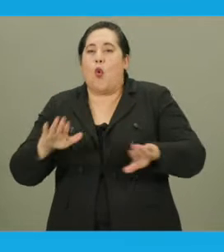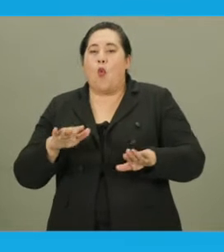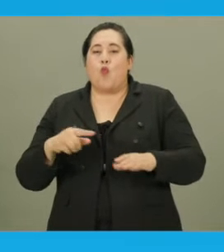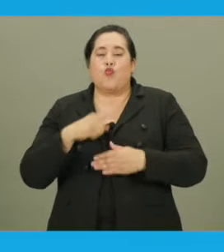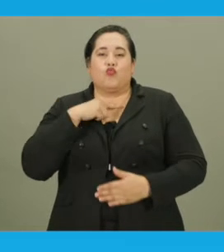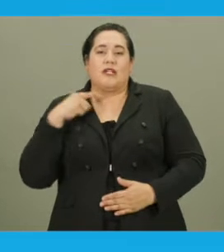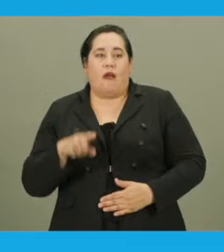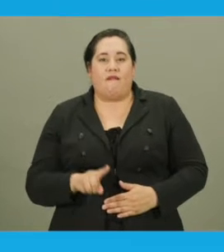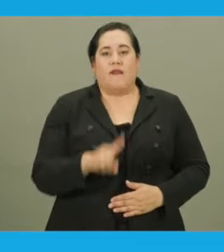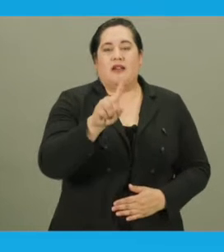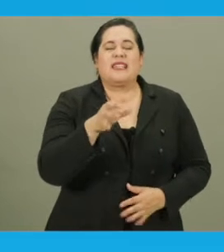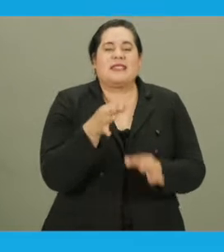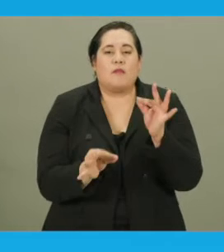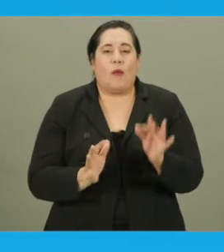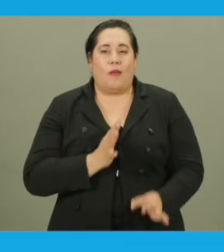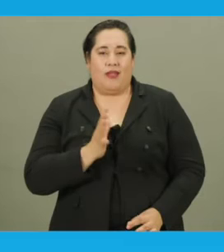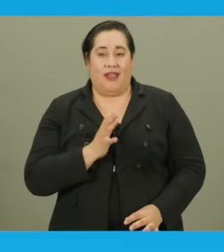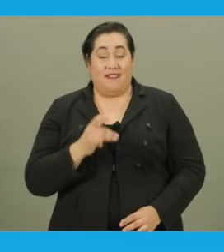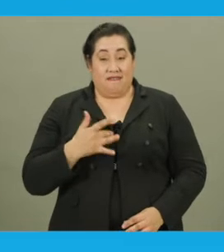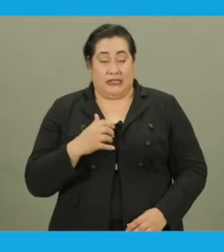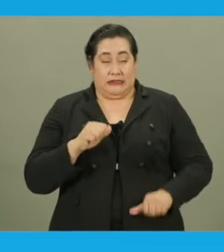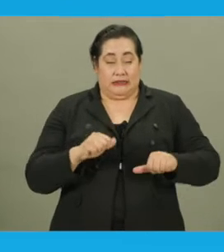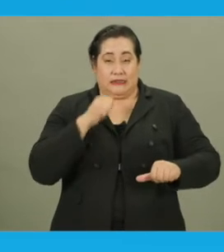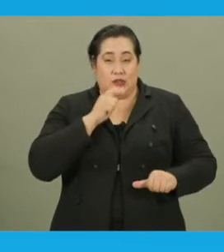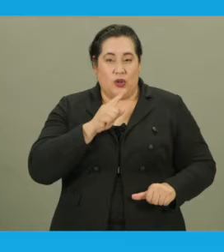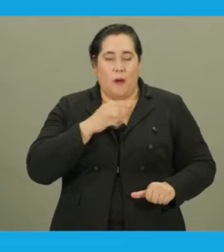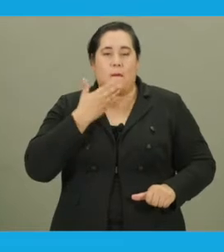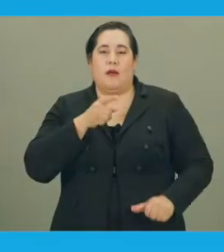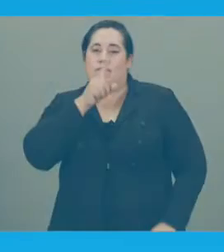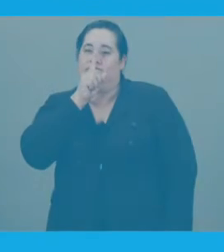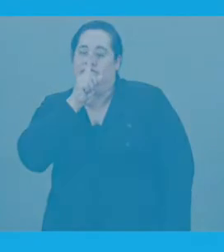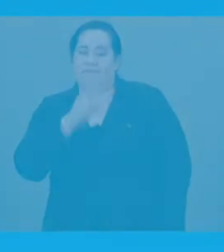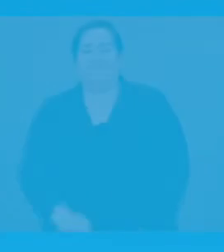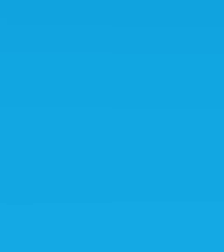offending anyone. It's simple and polite. When in doubt, leave it out.